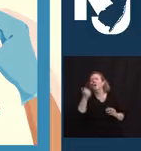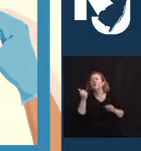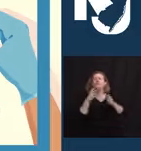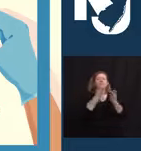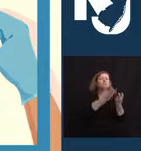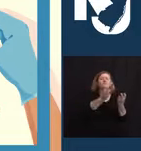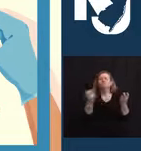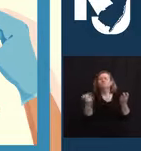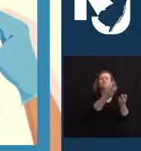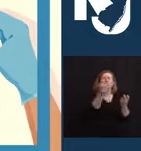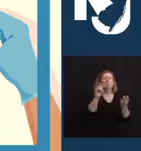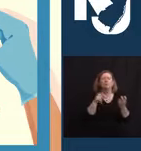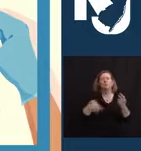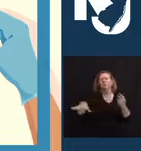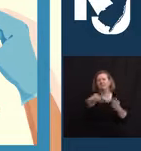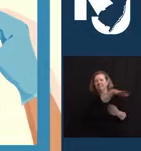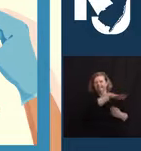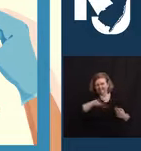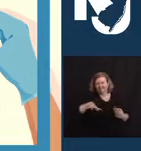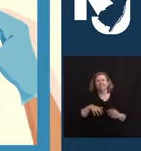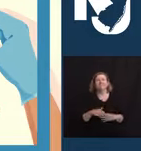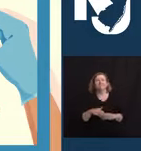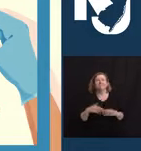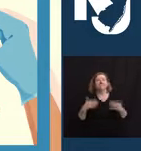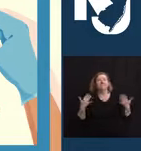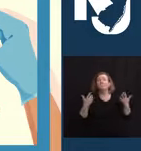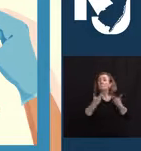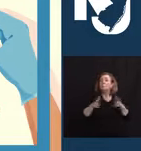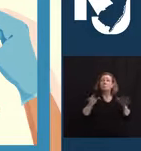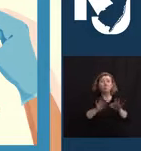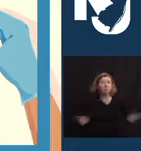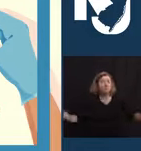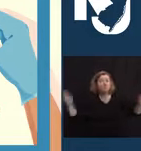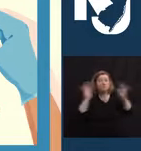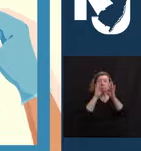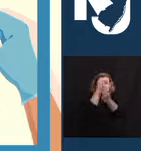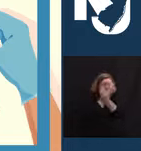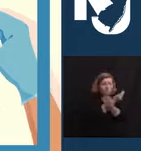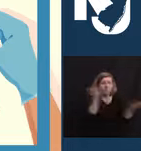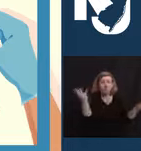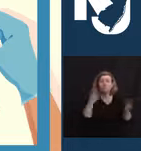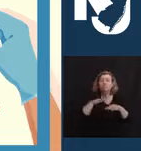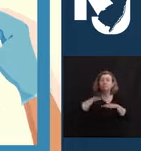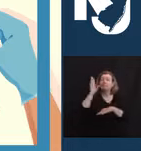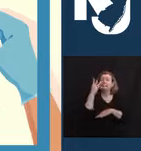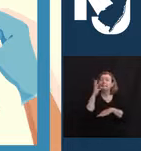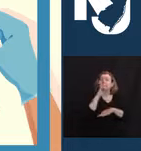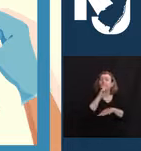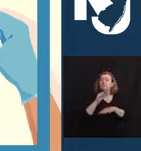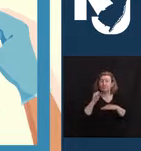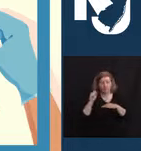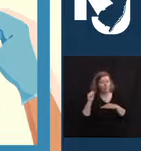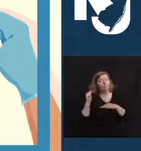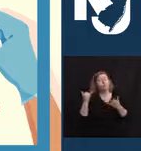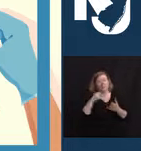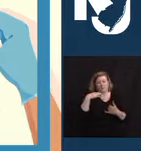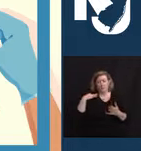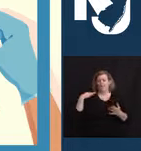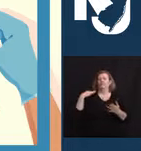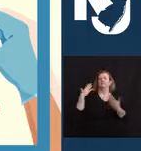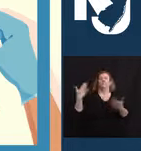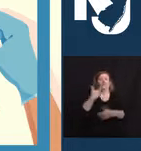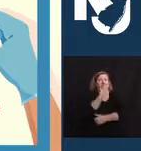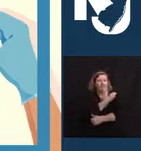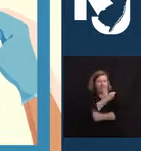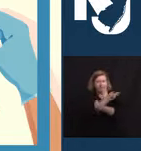Today, everyone who lives, works, or studies in New Jersey, ages 16 and over, is now eligible to be vaccinated. And a